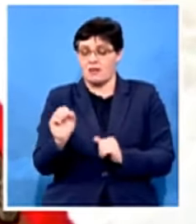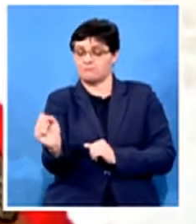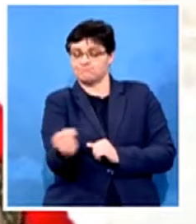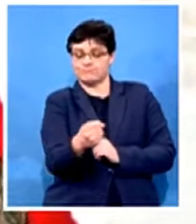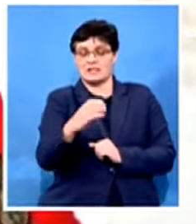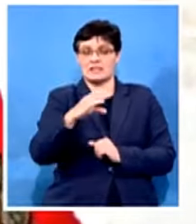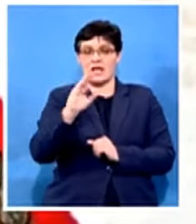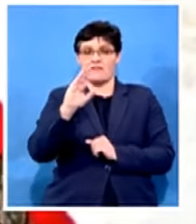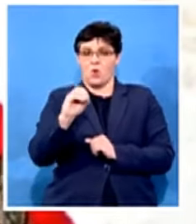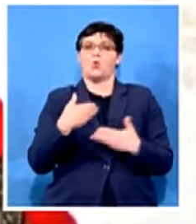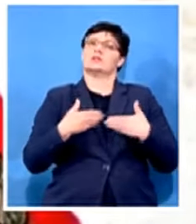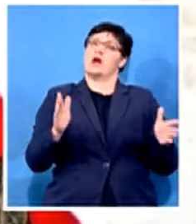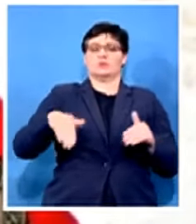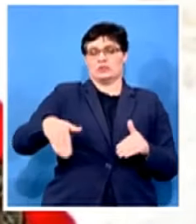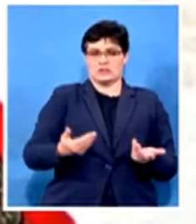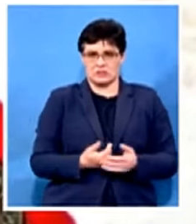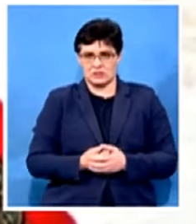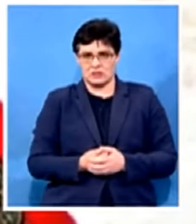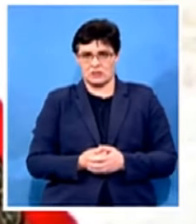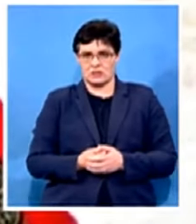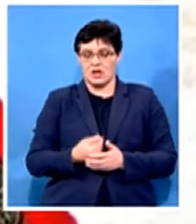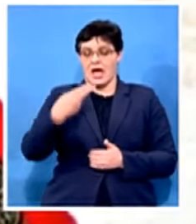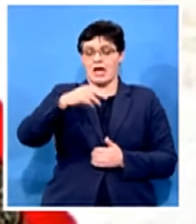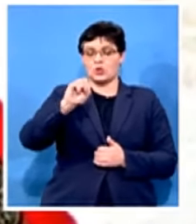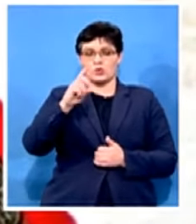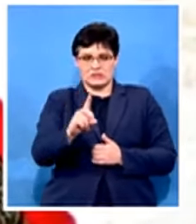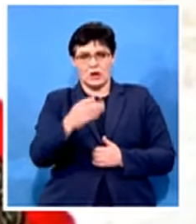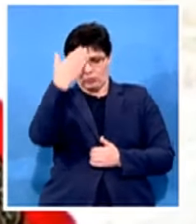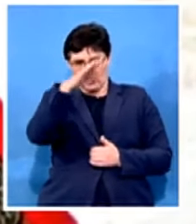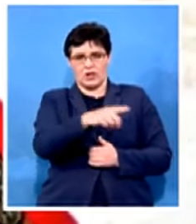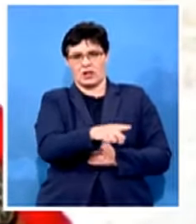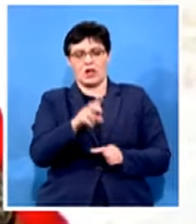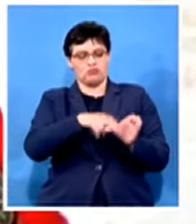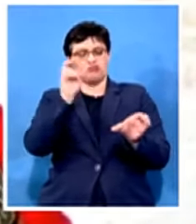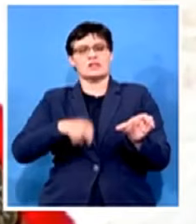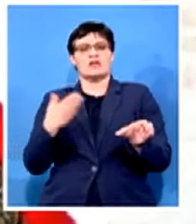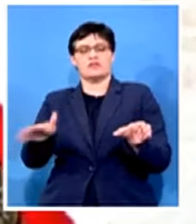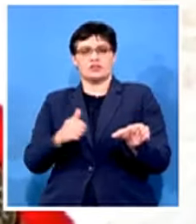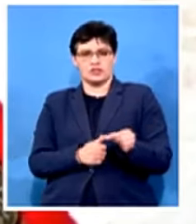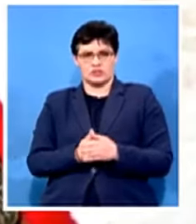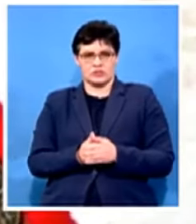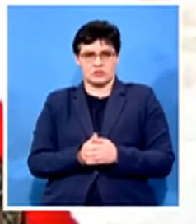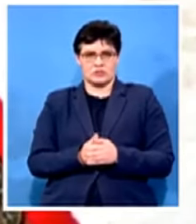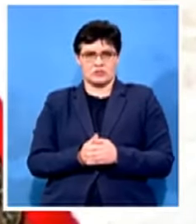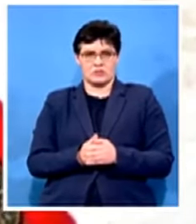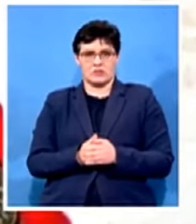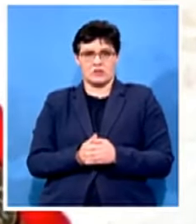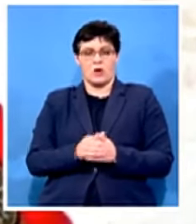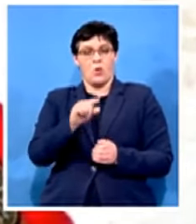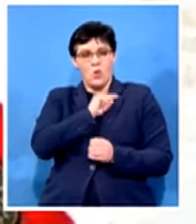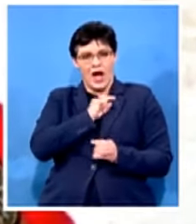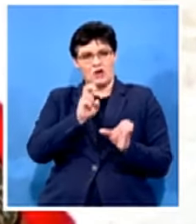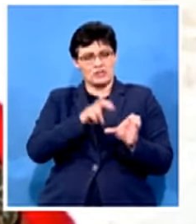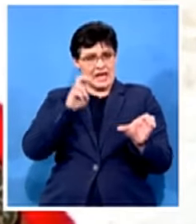one of the ht we know that the ht has resigned and the reasons for him resigning is the fact that he learned about his